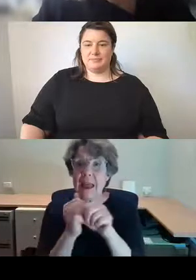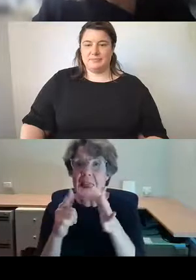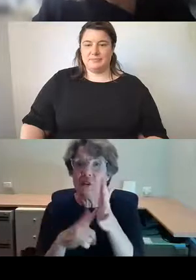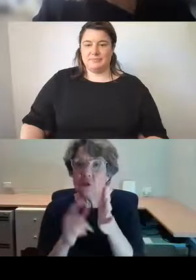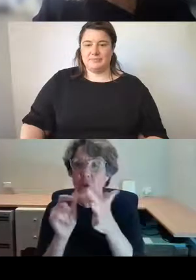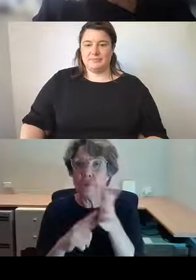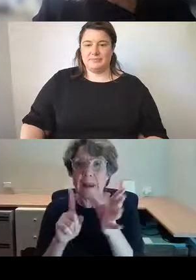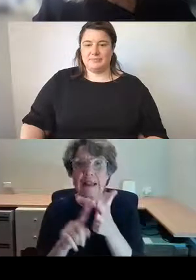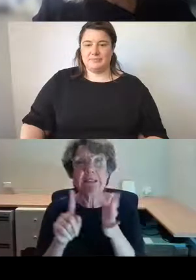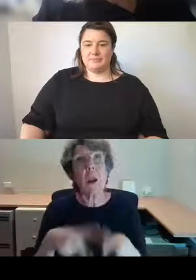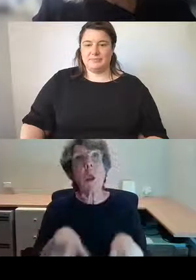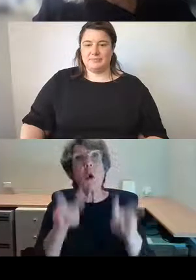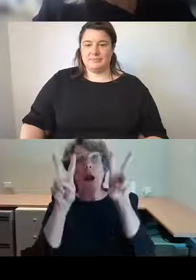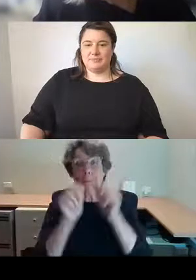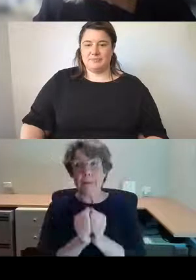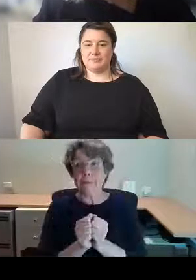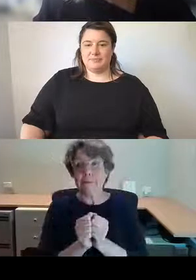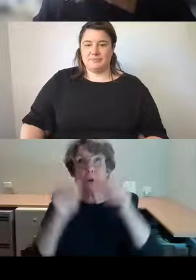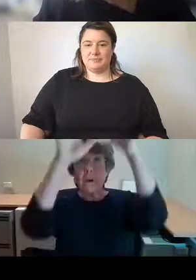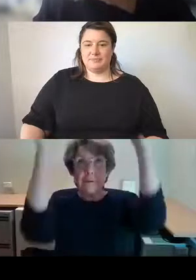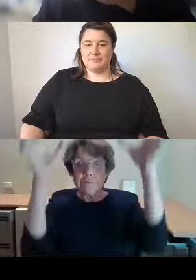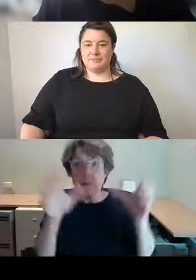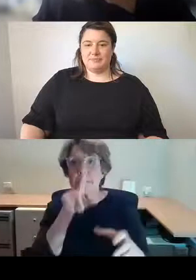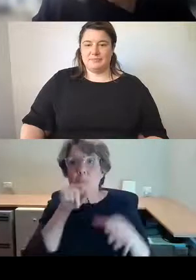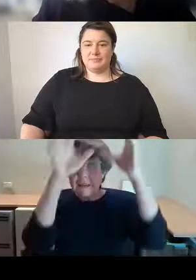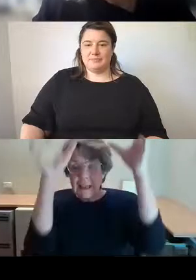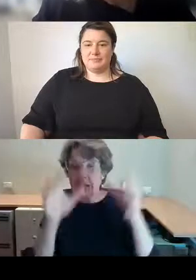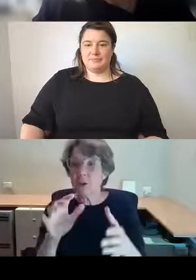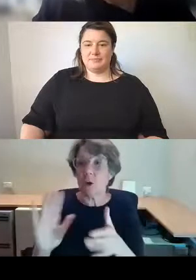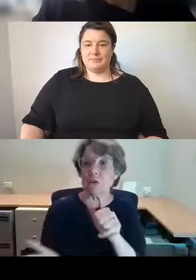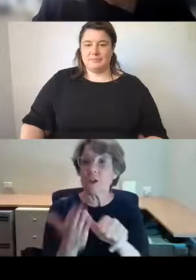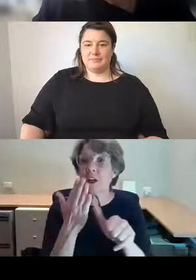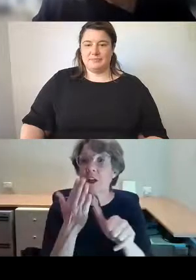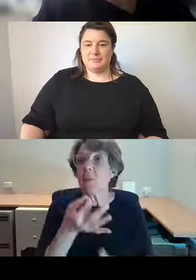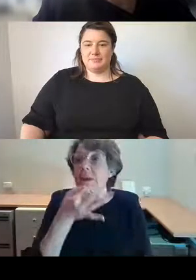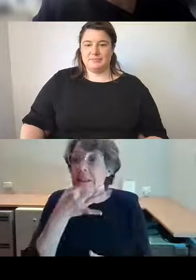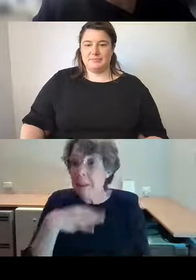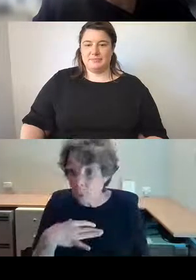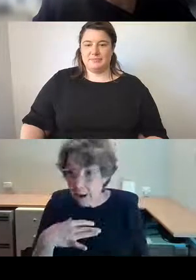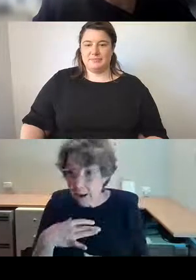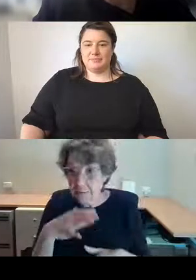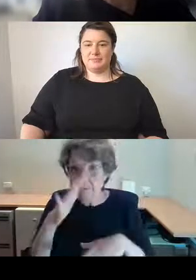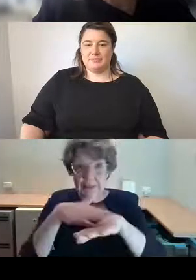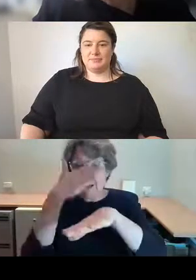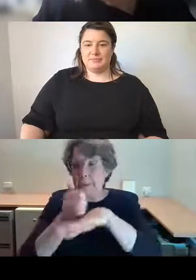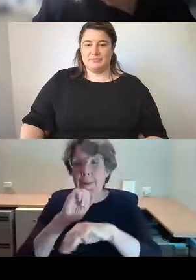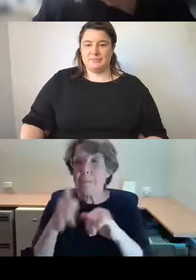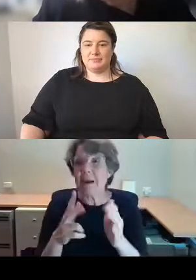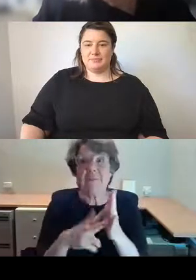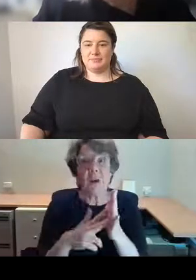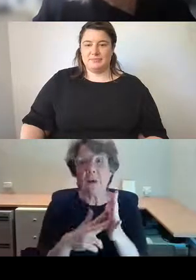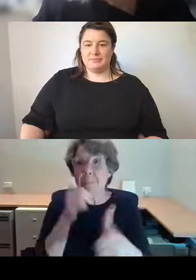This was originally installed as a temporary exhibition, but it was so popular that the